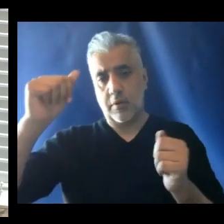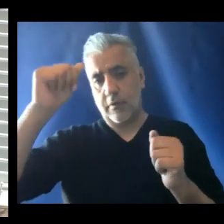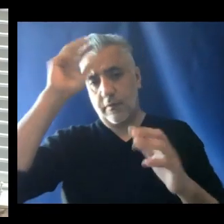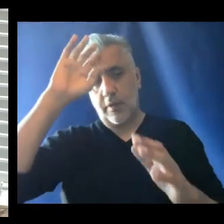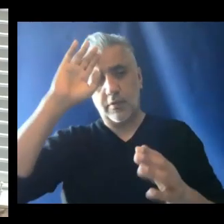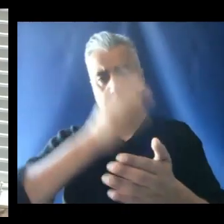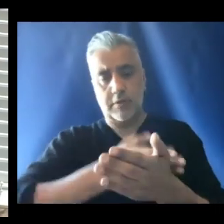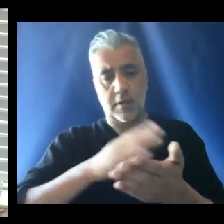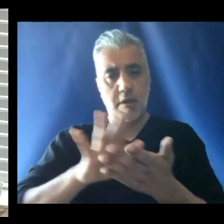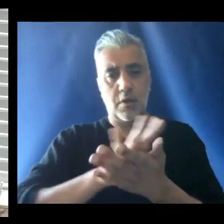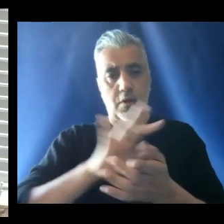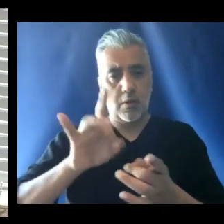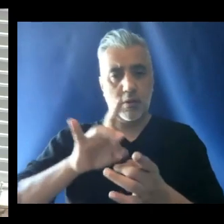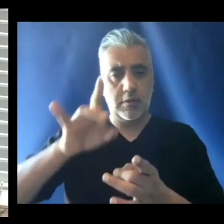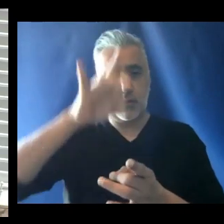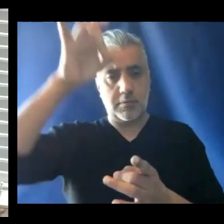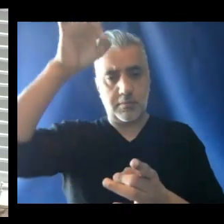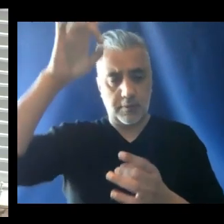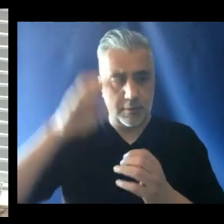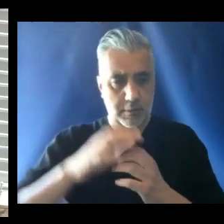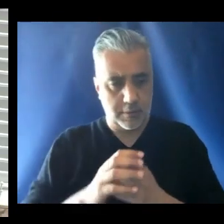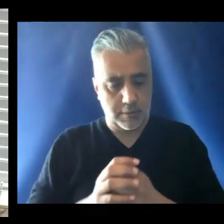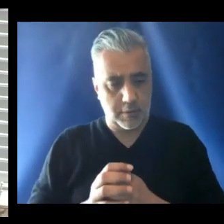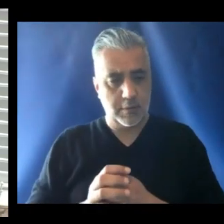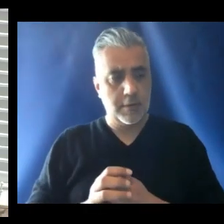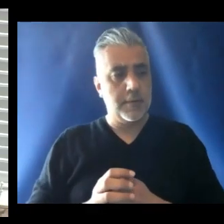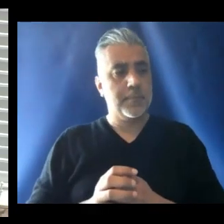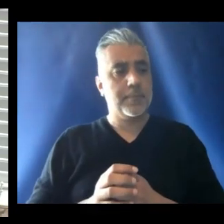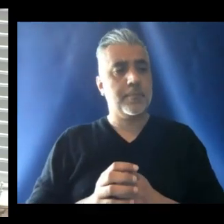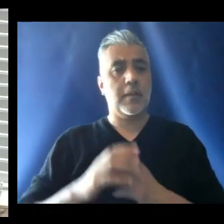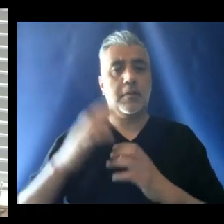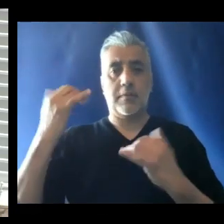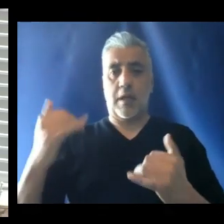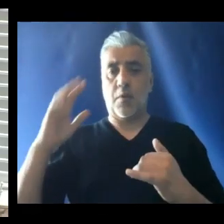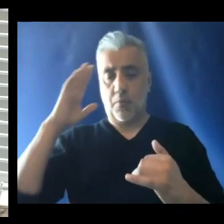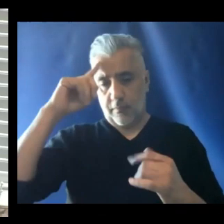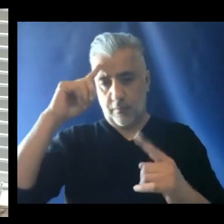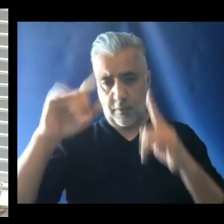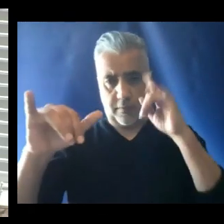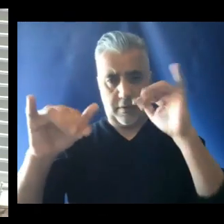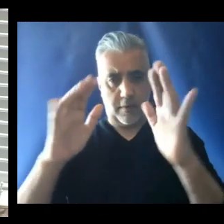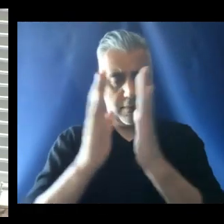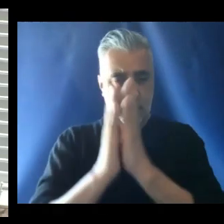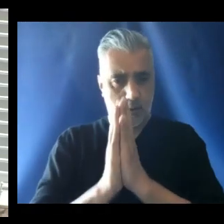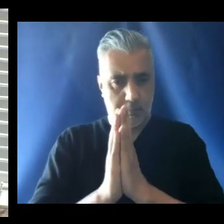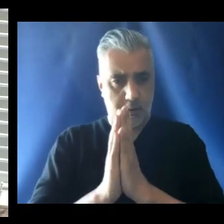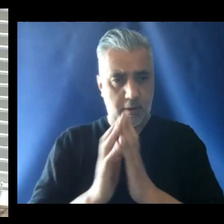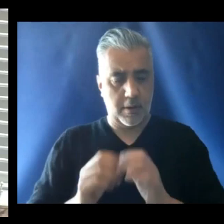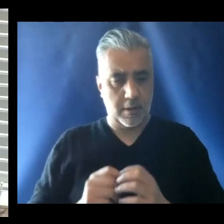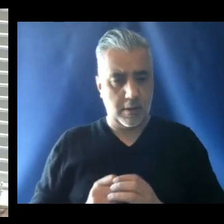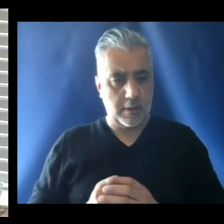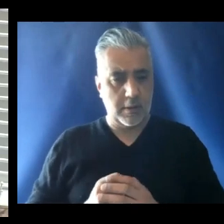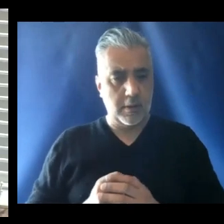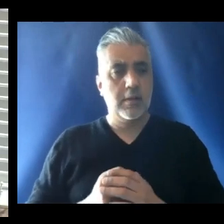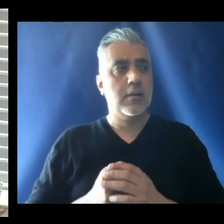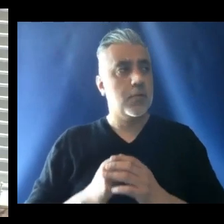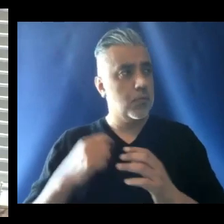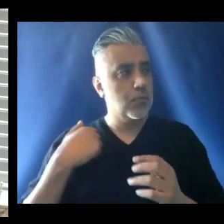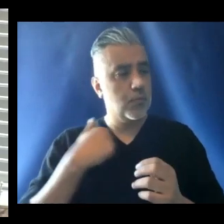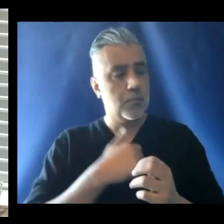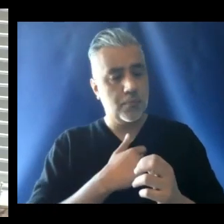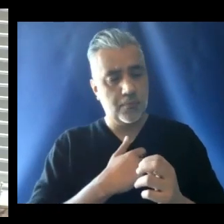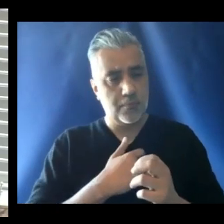ex hoc hoc nunc et usque in séculum, aiutoion nostrum in nomine Domini, qui fecit Cielum et Terram.